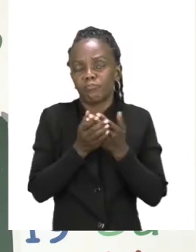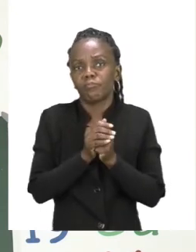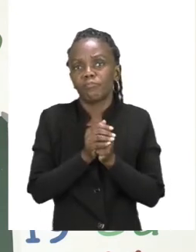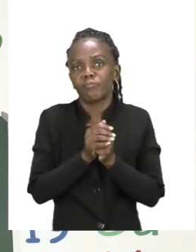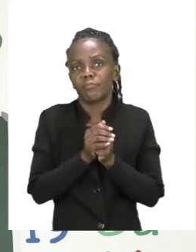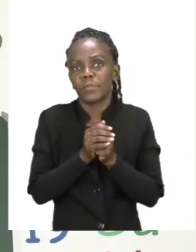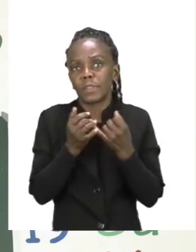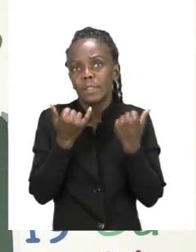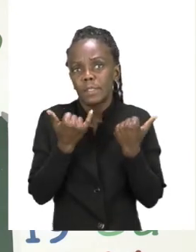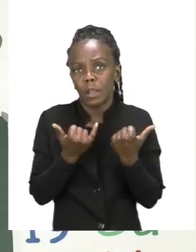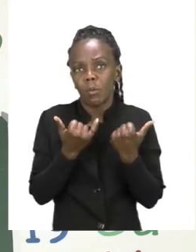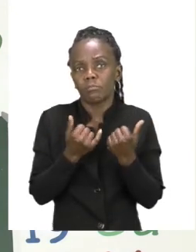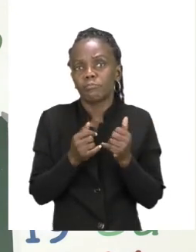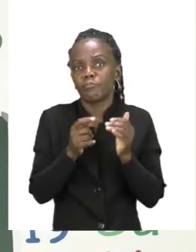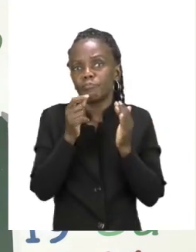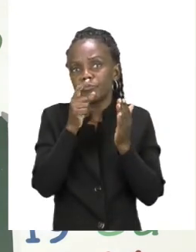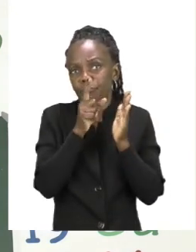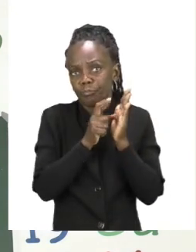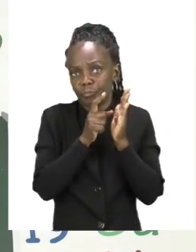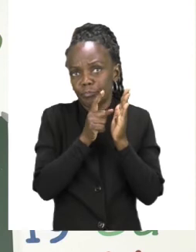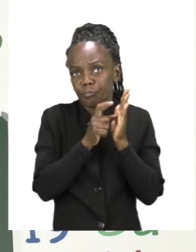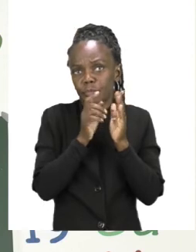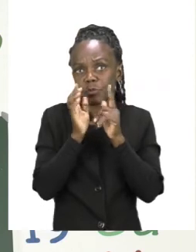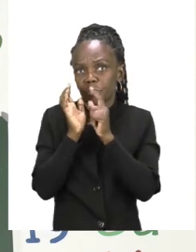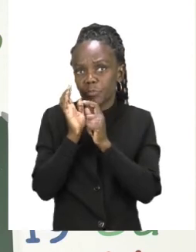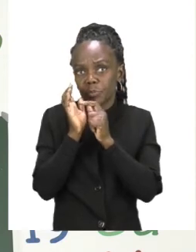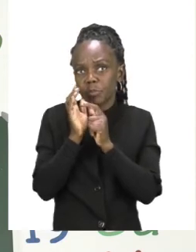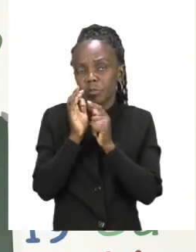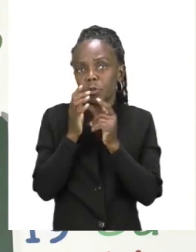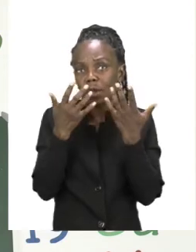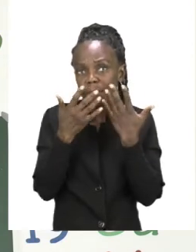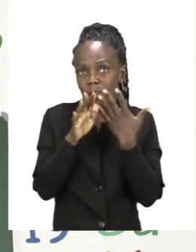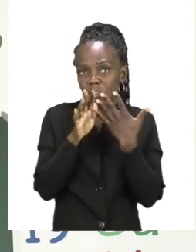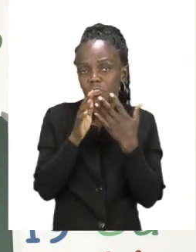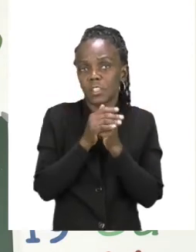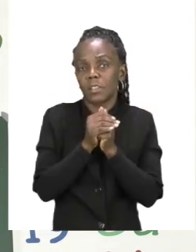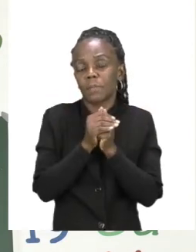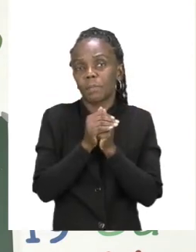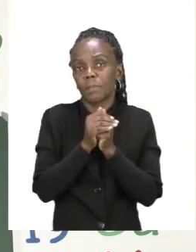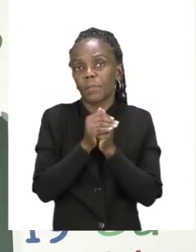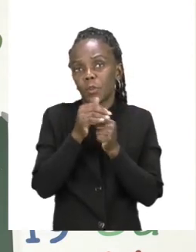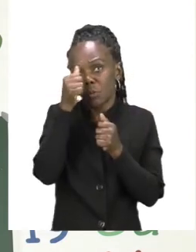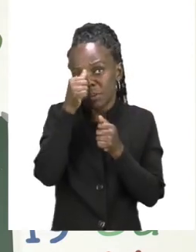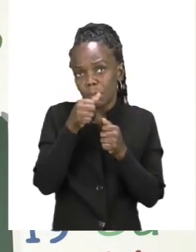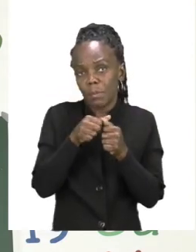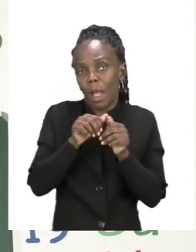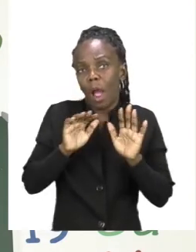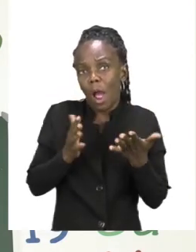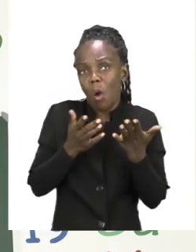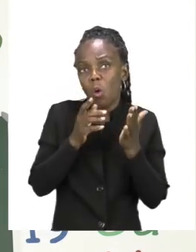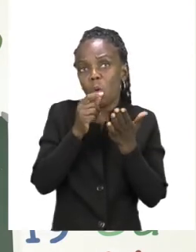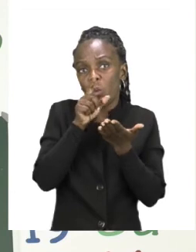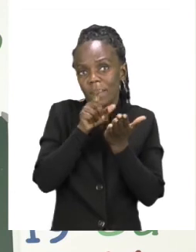let us sanitize since we are at the end. Remember boys and girls, this is how we sanitize.